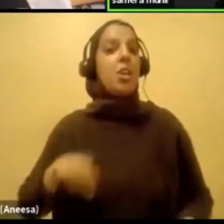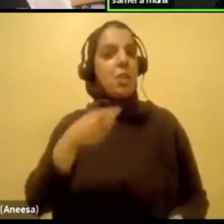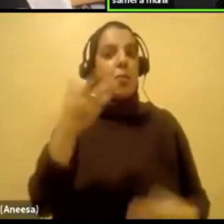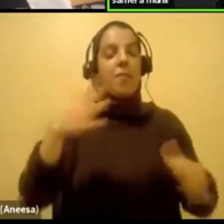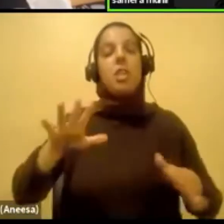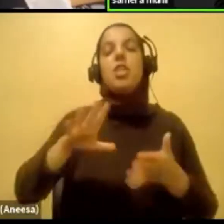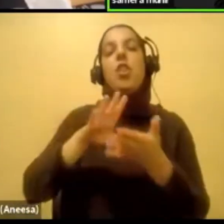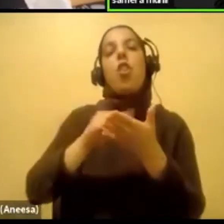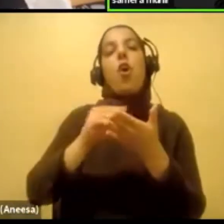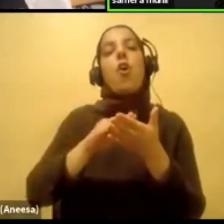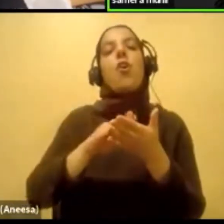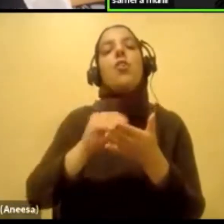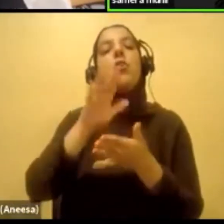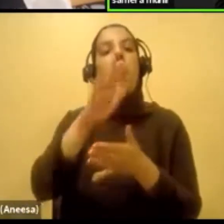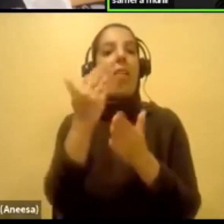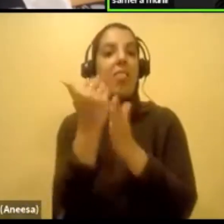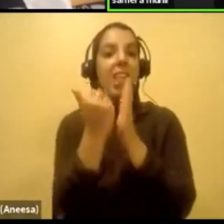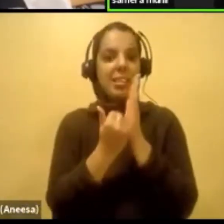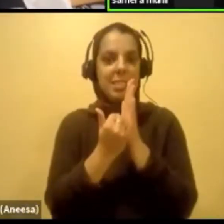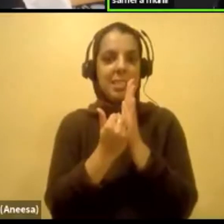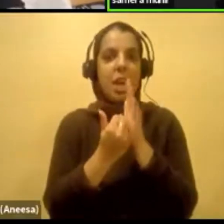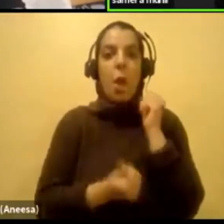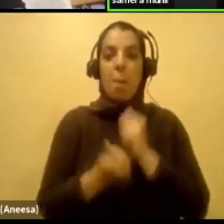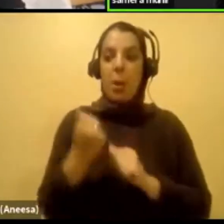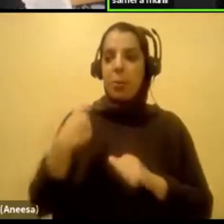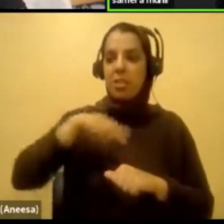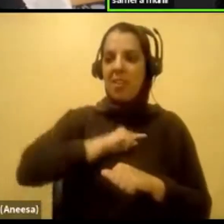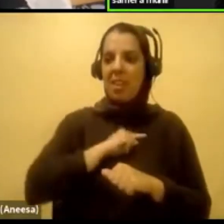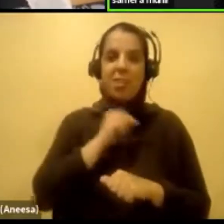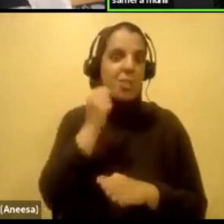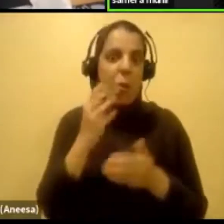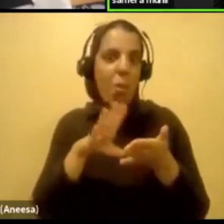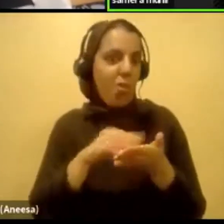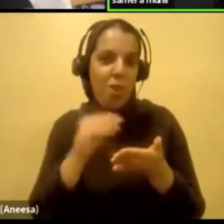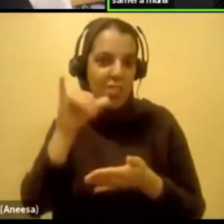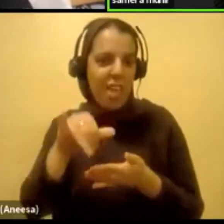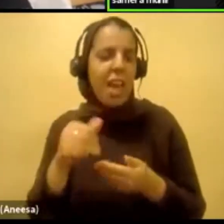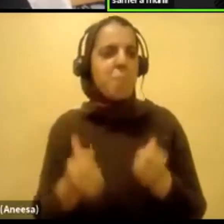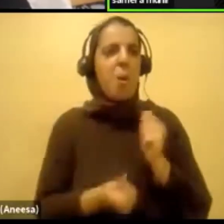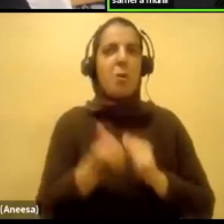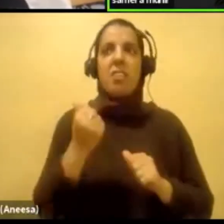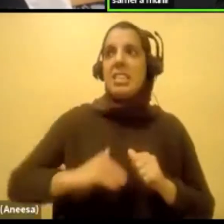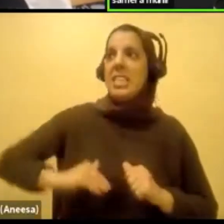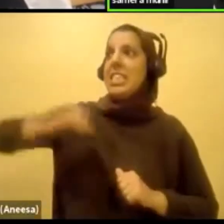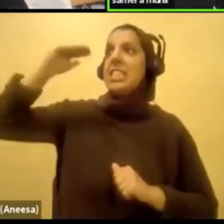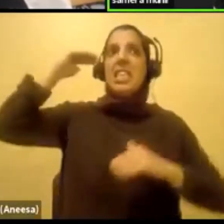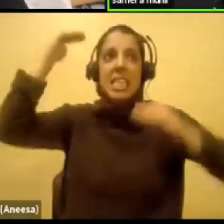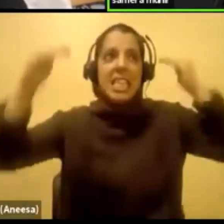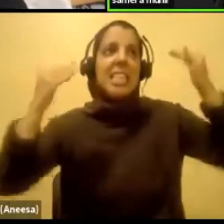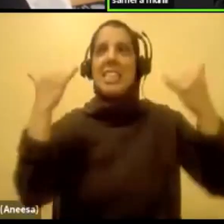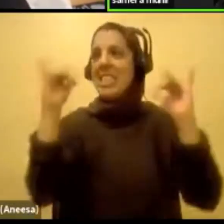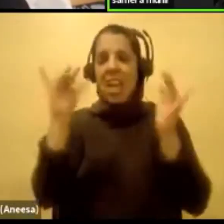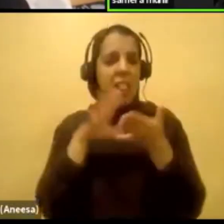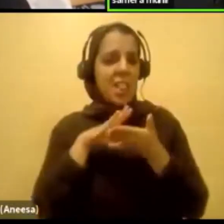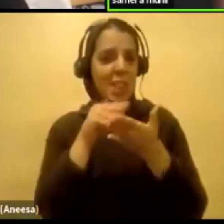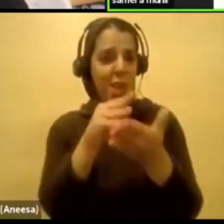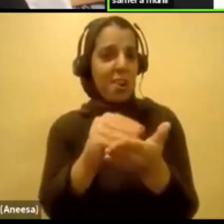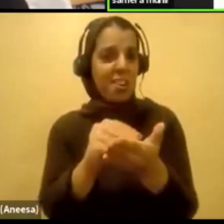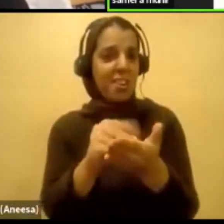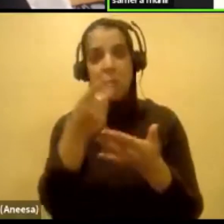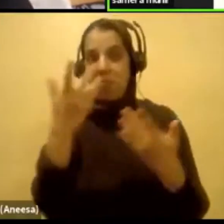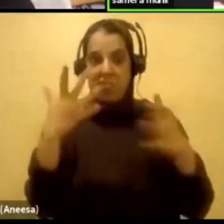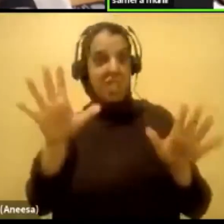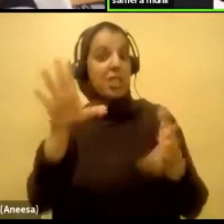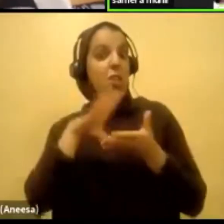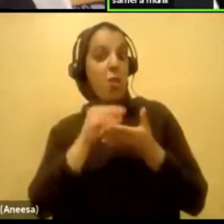your lesson, but like what most of us go through, you learned at a lot younger age. And a lot of us, like, a lot of us are still learning. But you